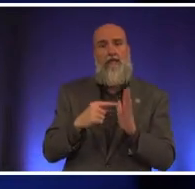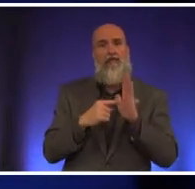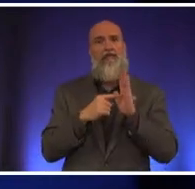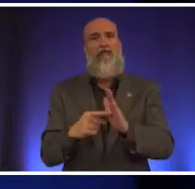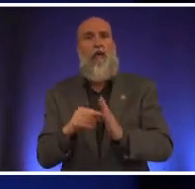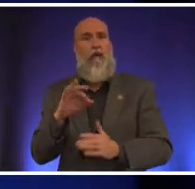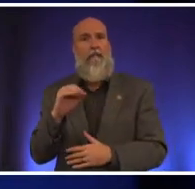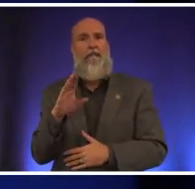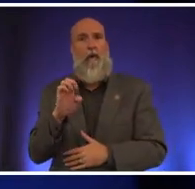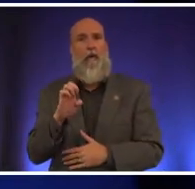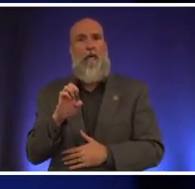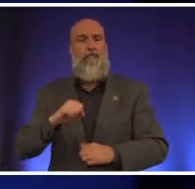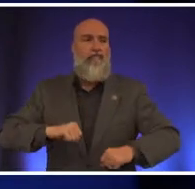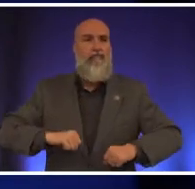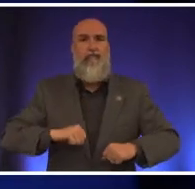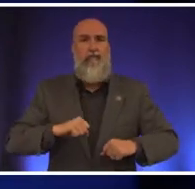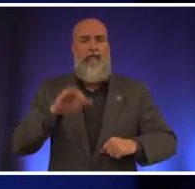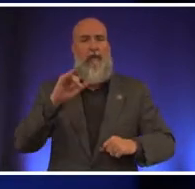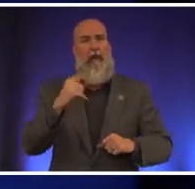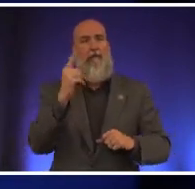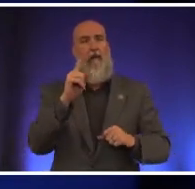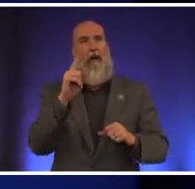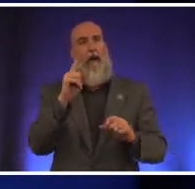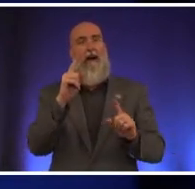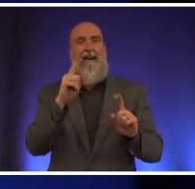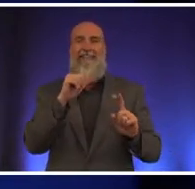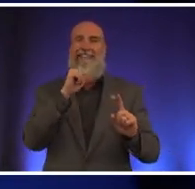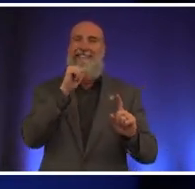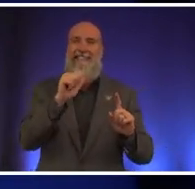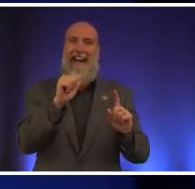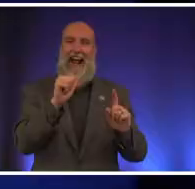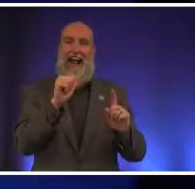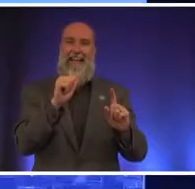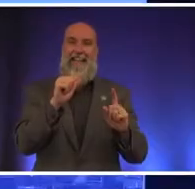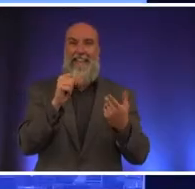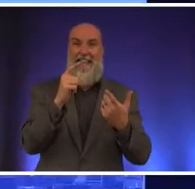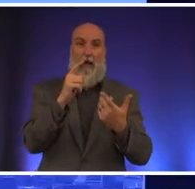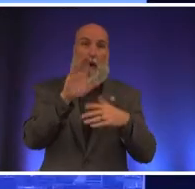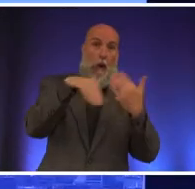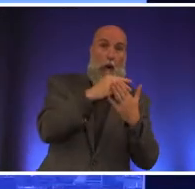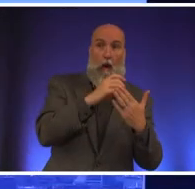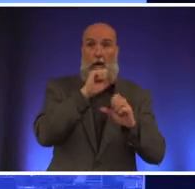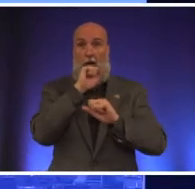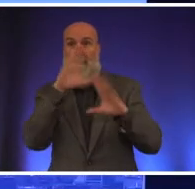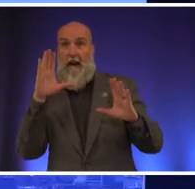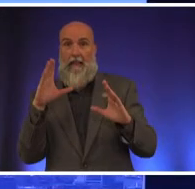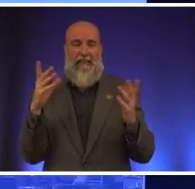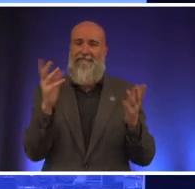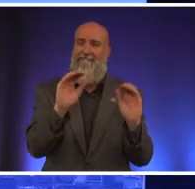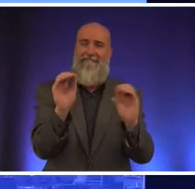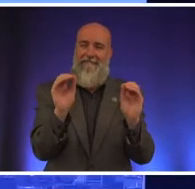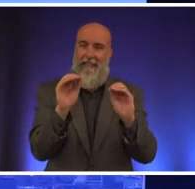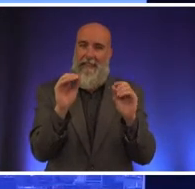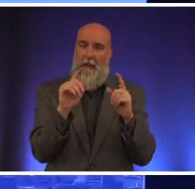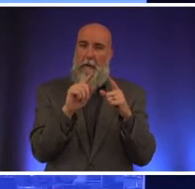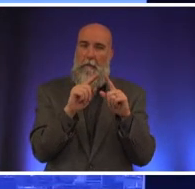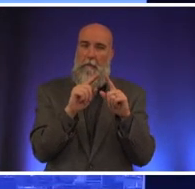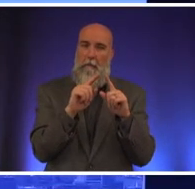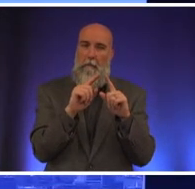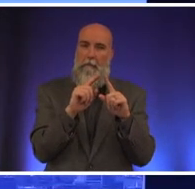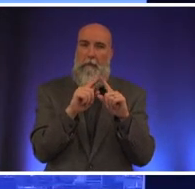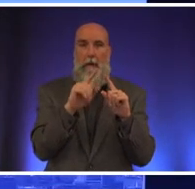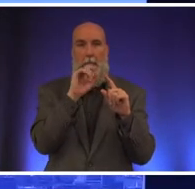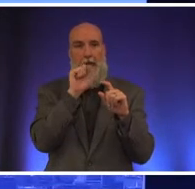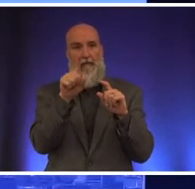so that's one of those instances where it shows it's not a zero sum game or all or nothing and and so make